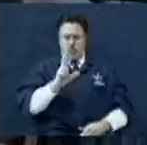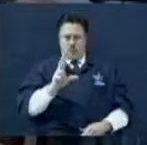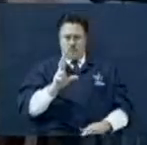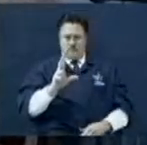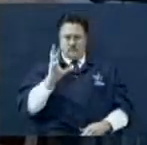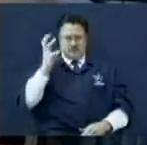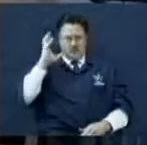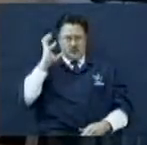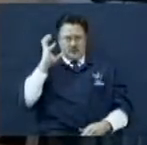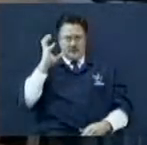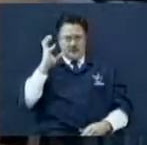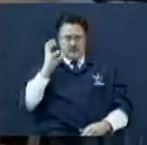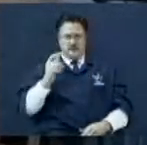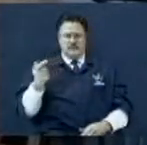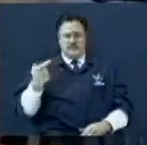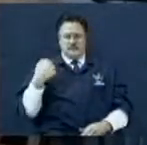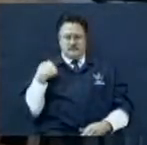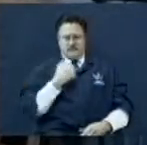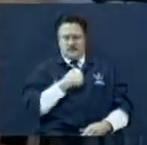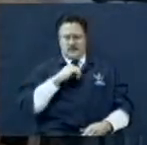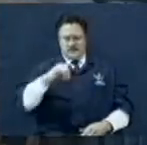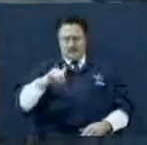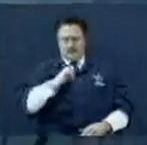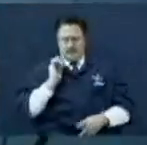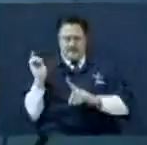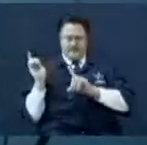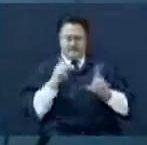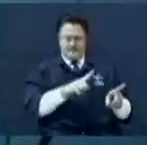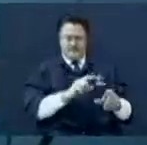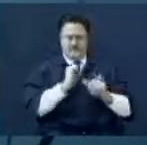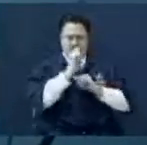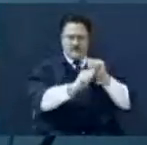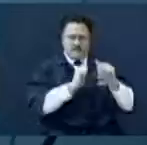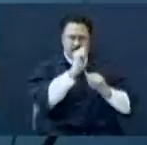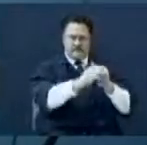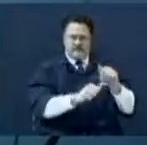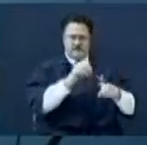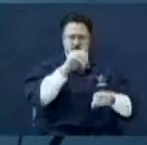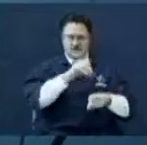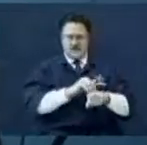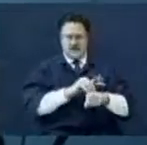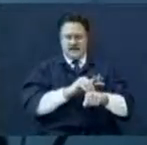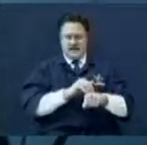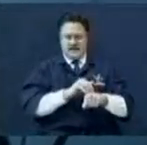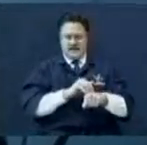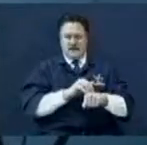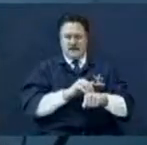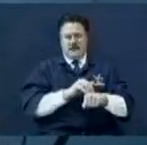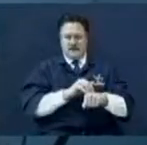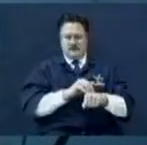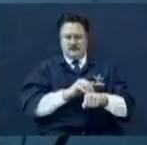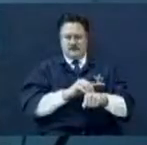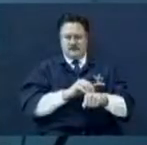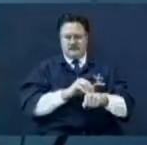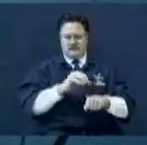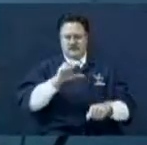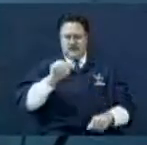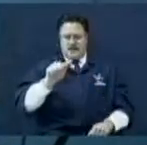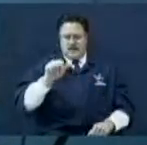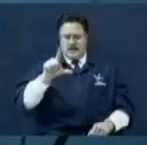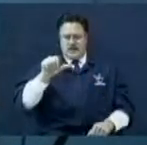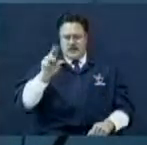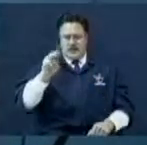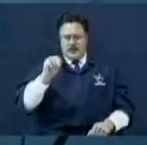We went fishing at Middle Island Creek. That's, by the way, for you that don't know that, Middle Island Creek is in St. Mary's. It's the longest creek